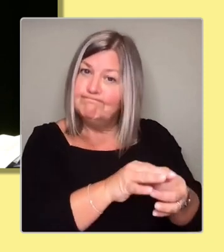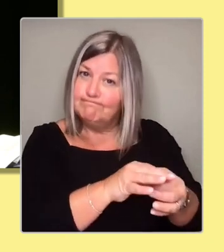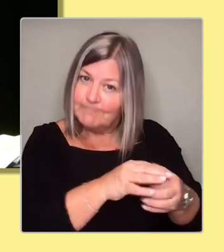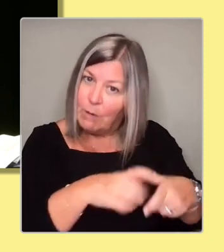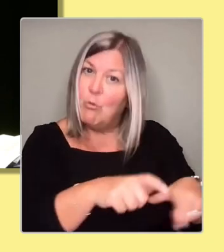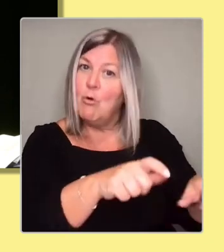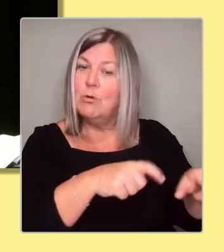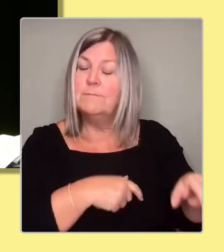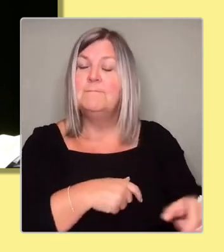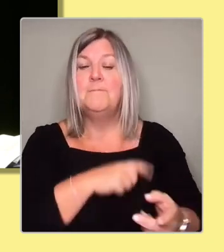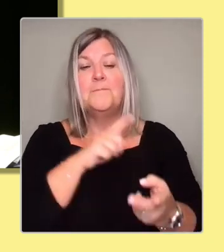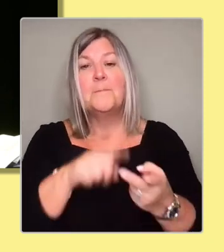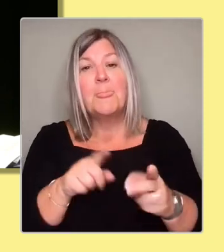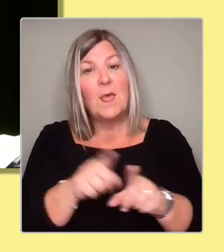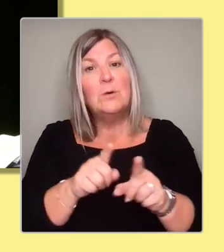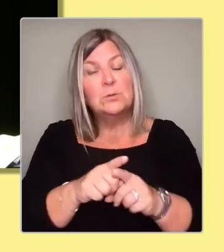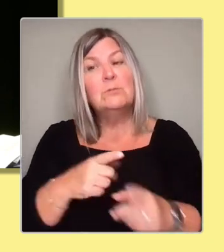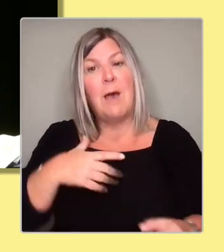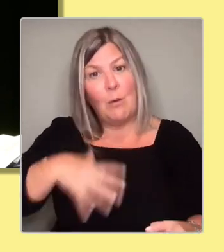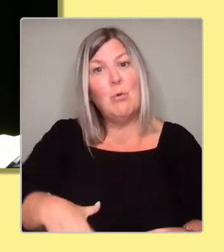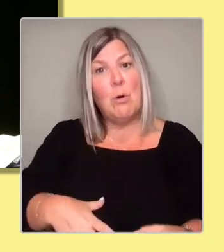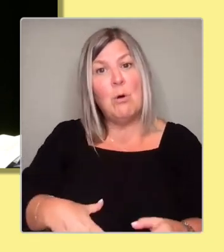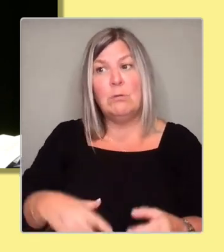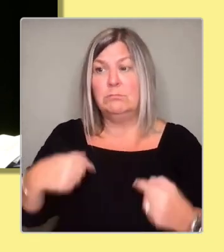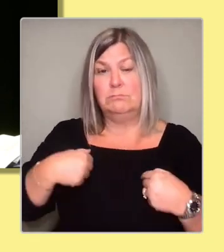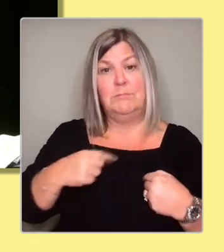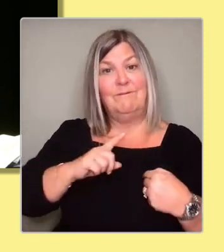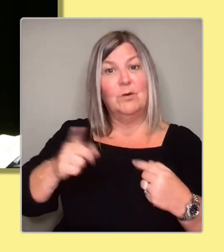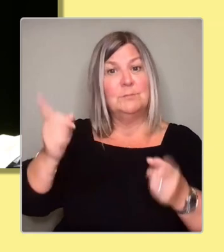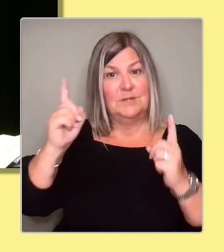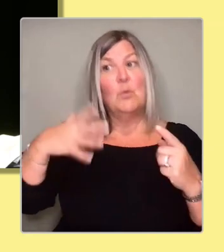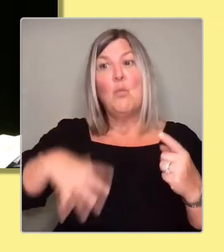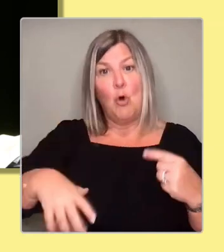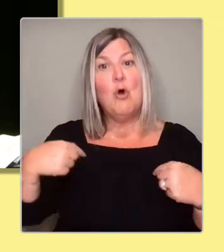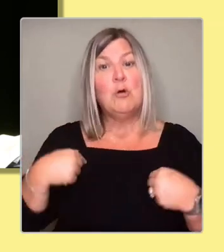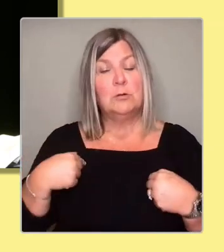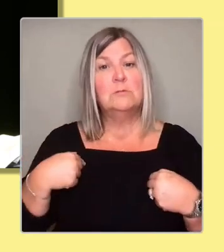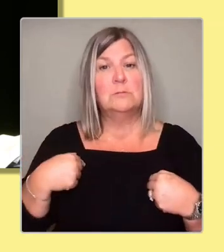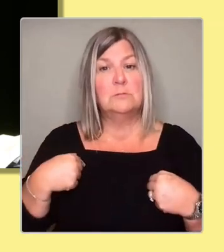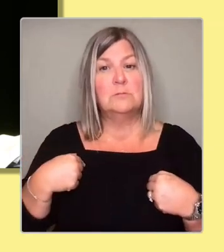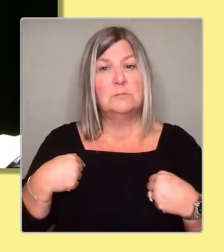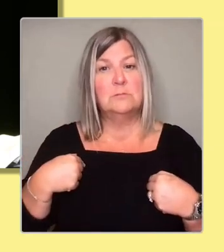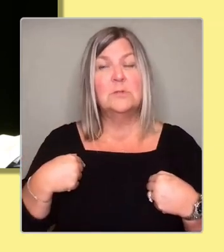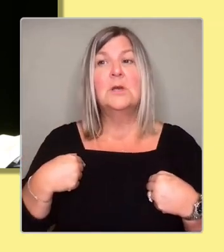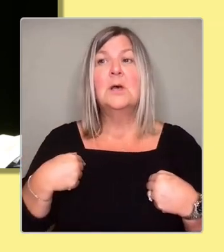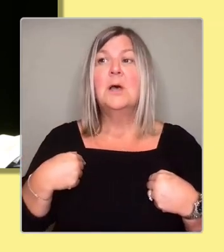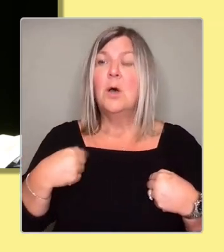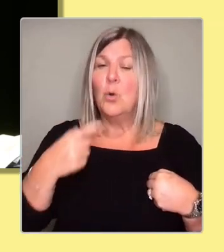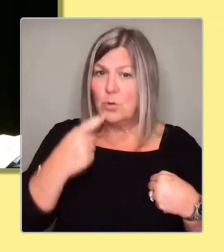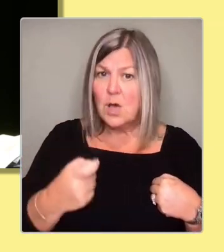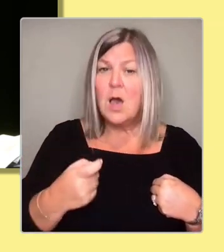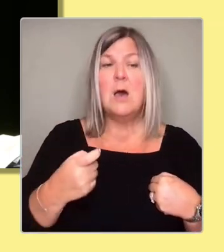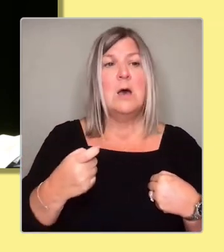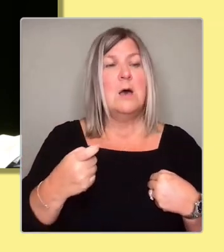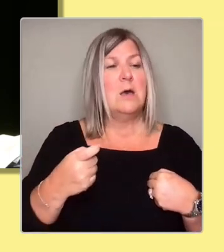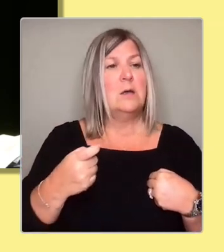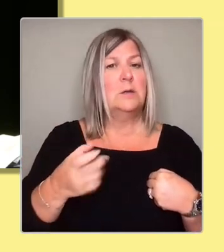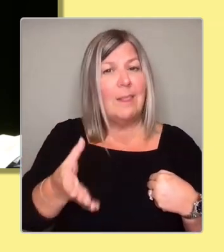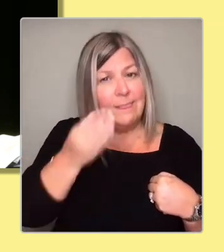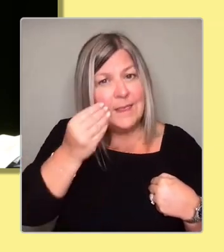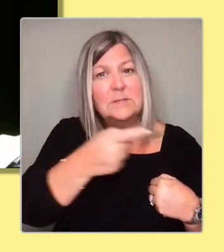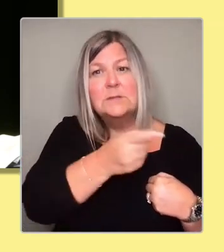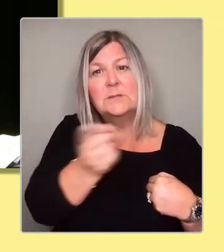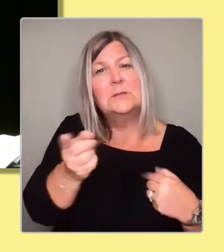Minister and the leader of our party that empowers and listens to our membership, listens to the democratic voice of the membership.